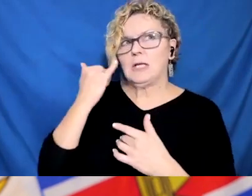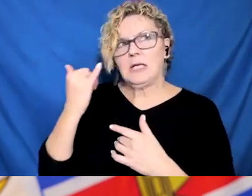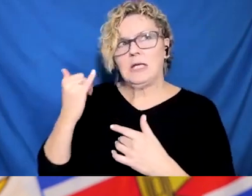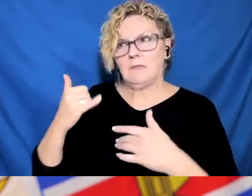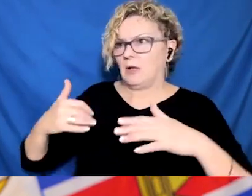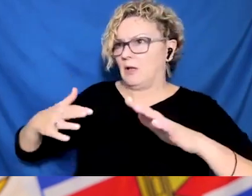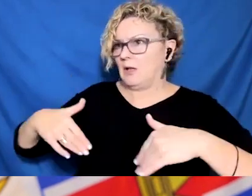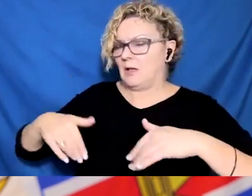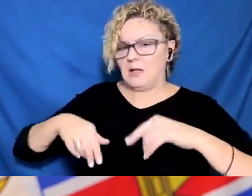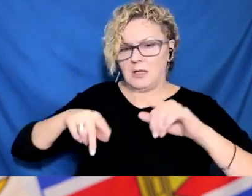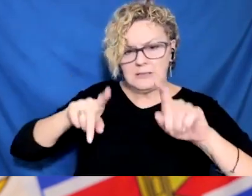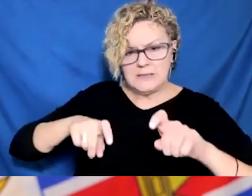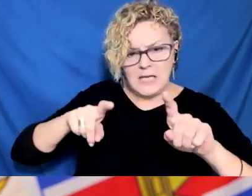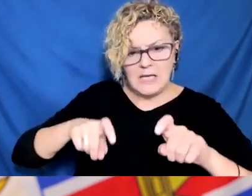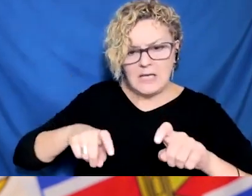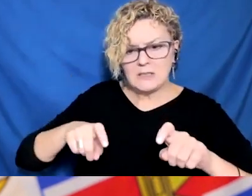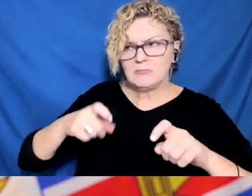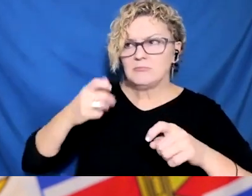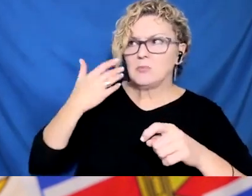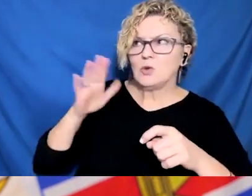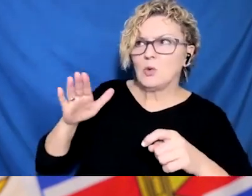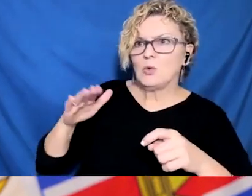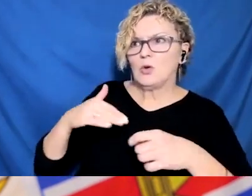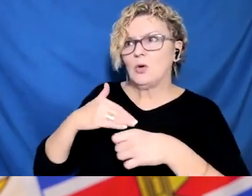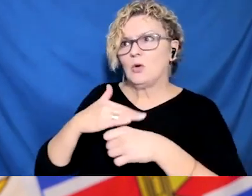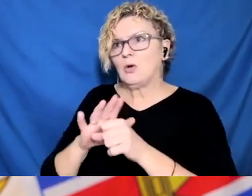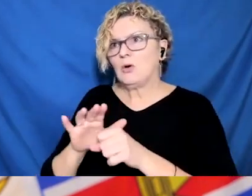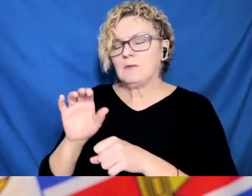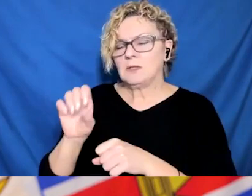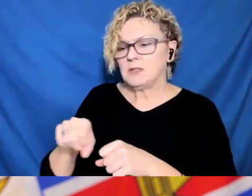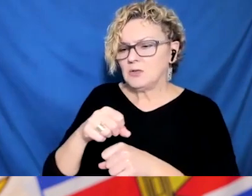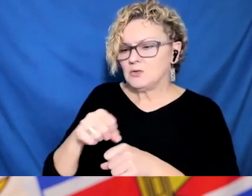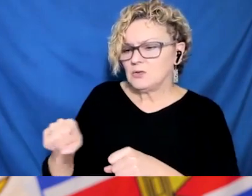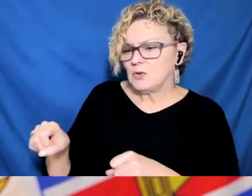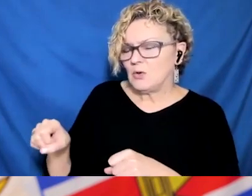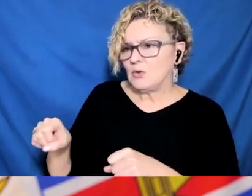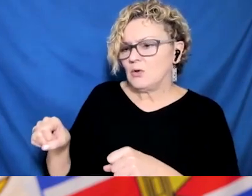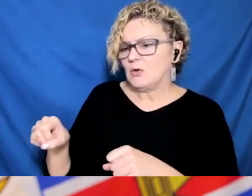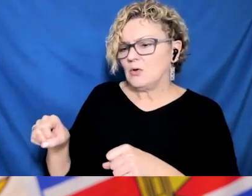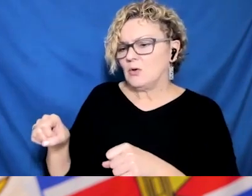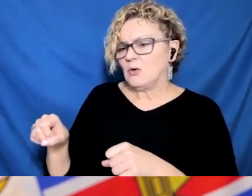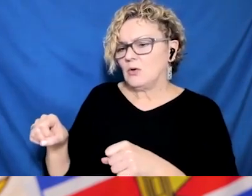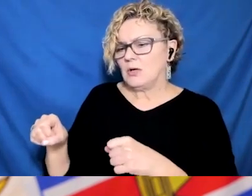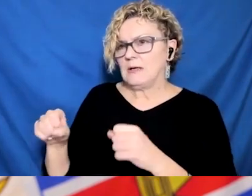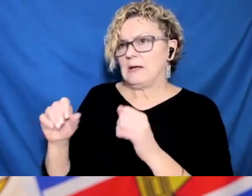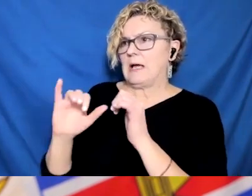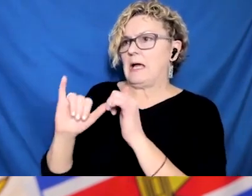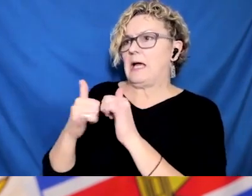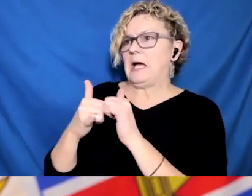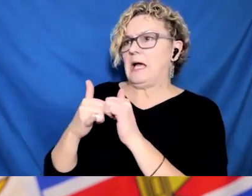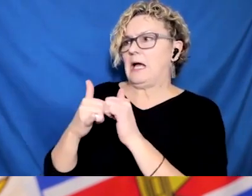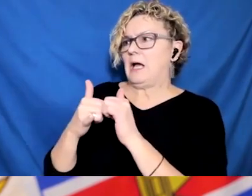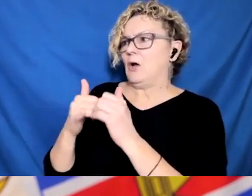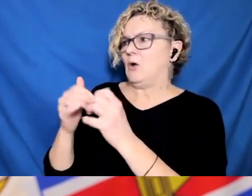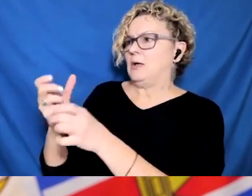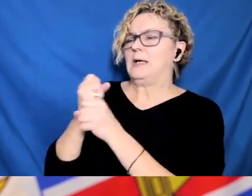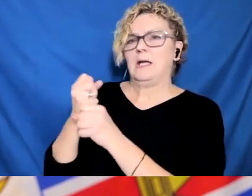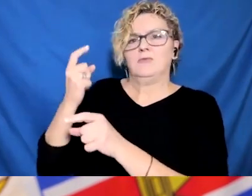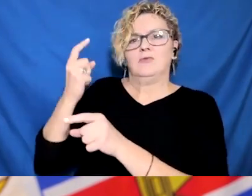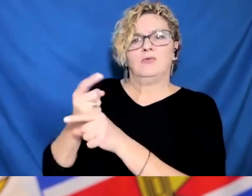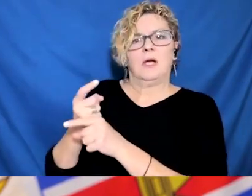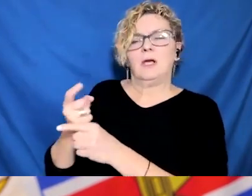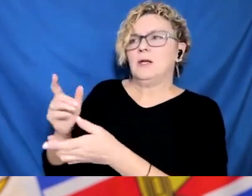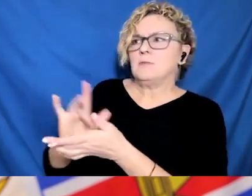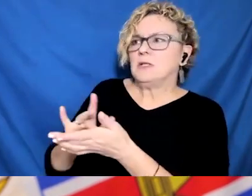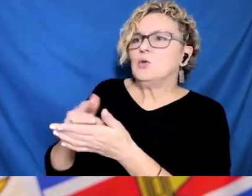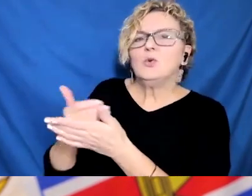but, you know, those are optional things for people. And there are private ways that they can get a PCR test if it's required for travel,